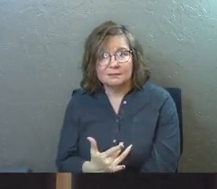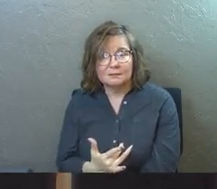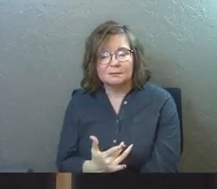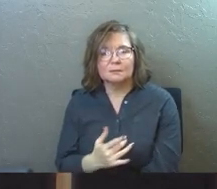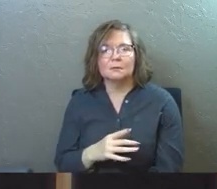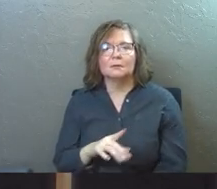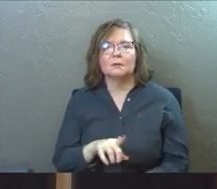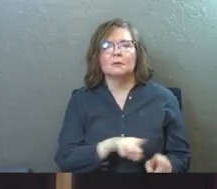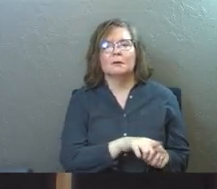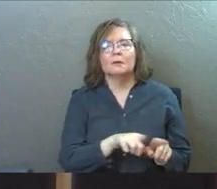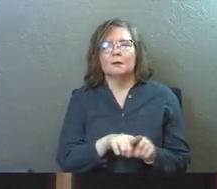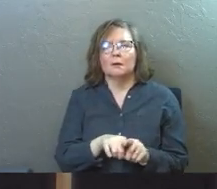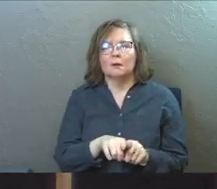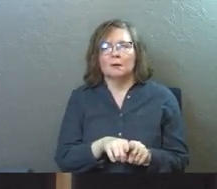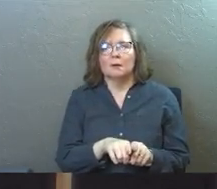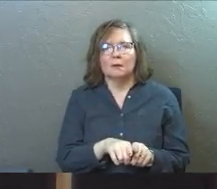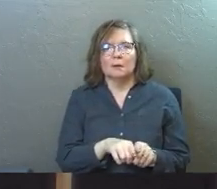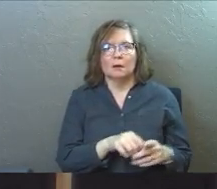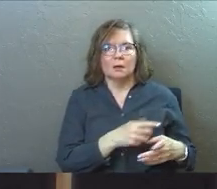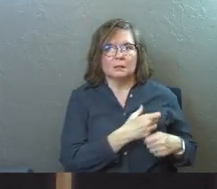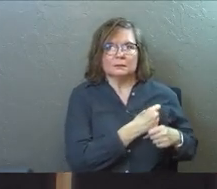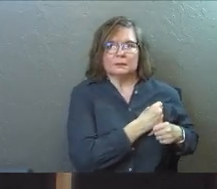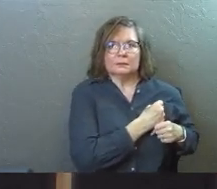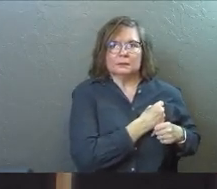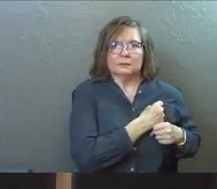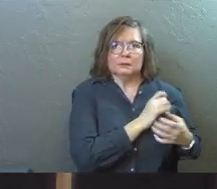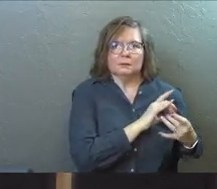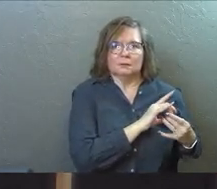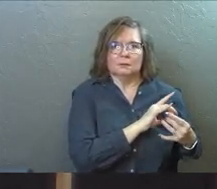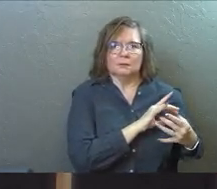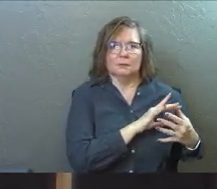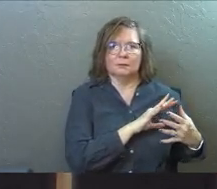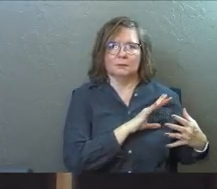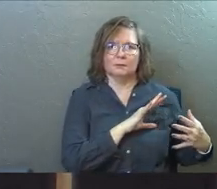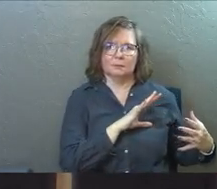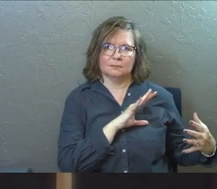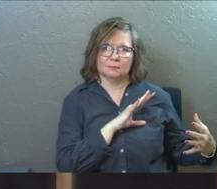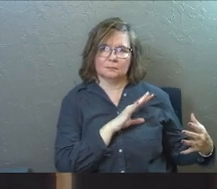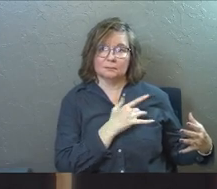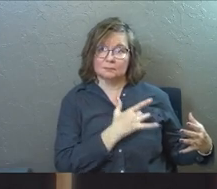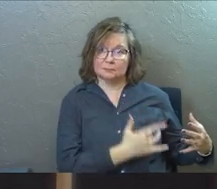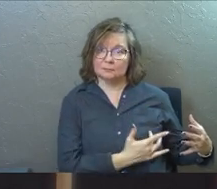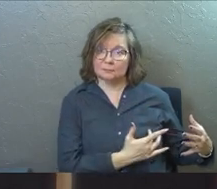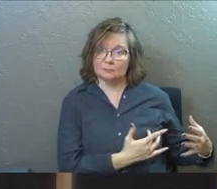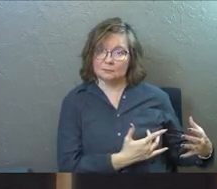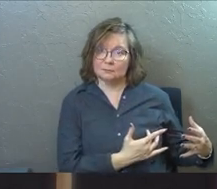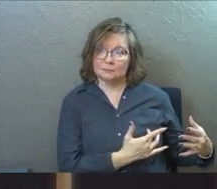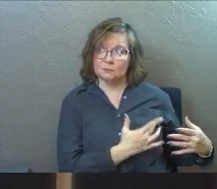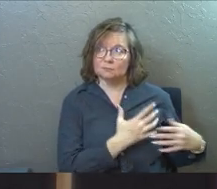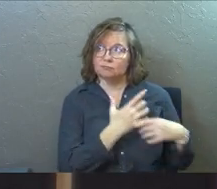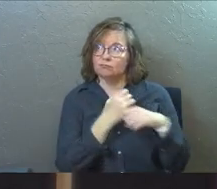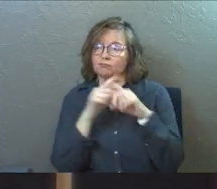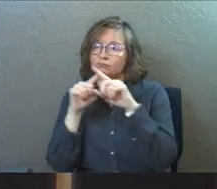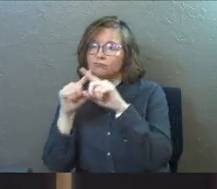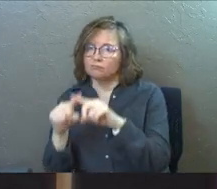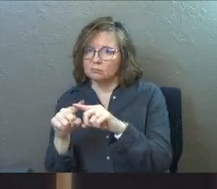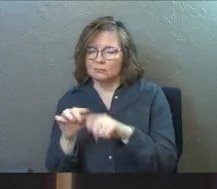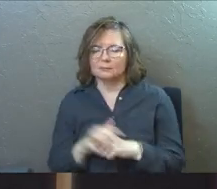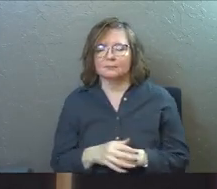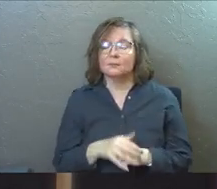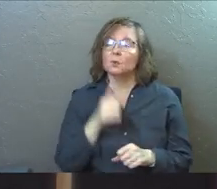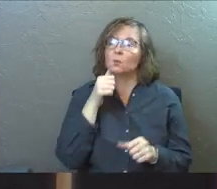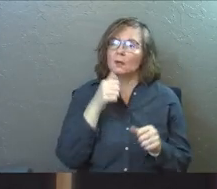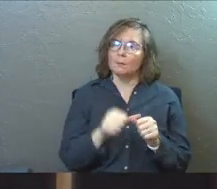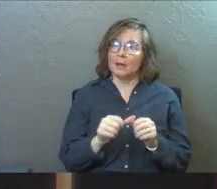It also loosens our grip on all of that stuff. There's just so much good stuff. All right. You might remember